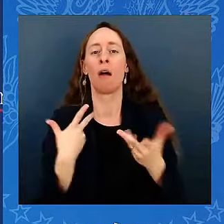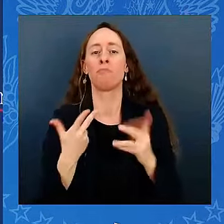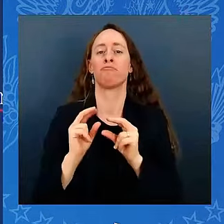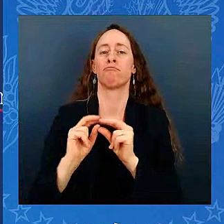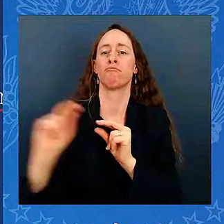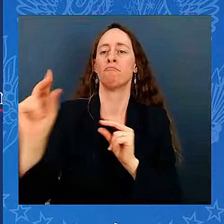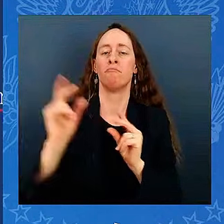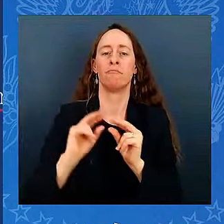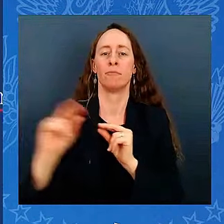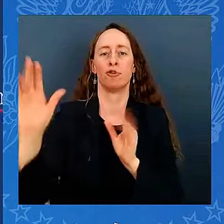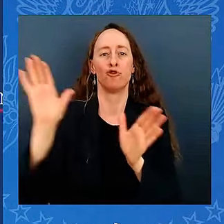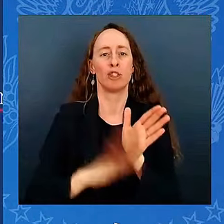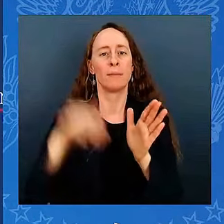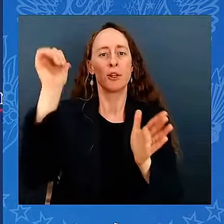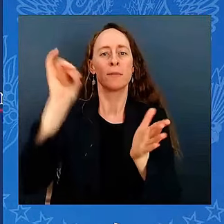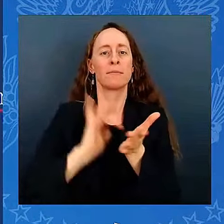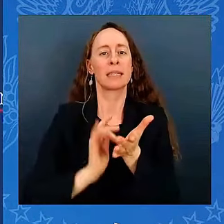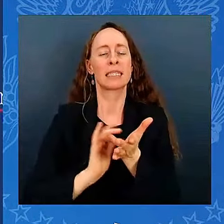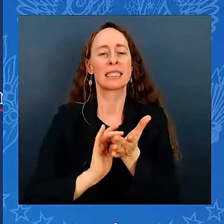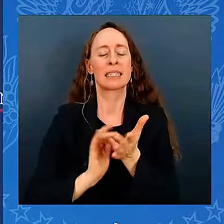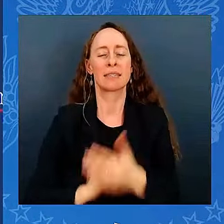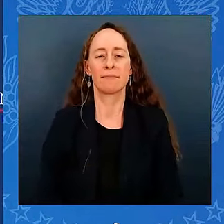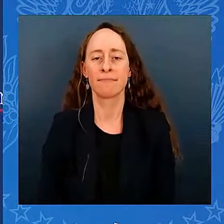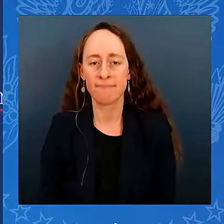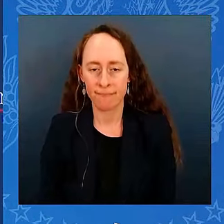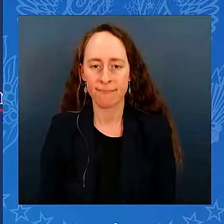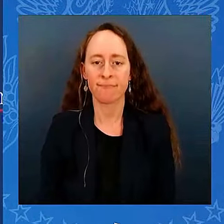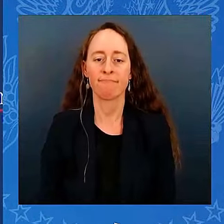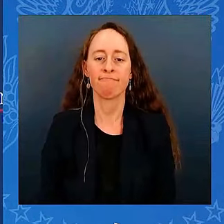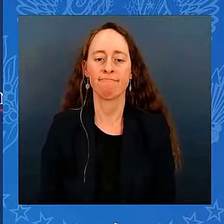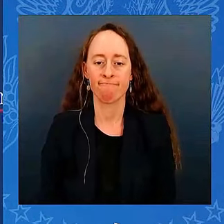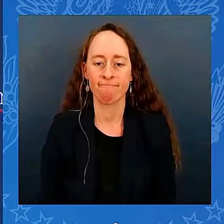And by the way, that weight loss method is just getting going, man, that debate.